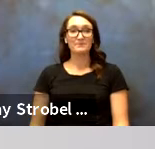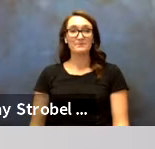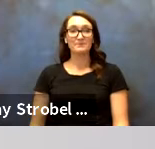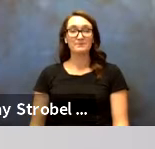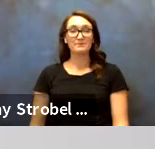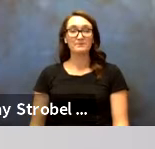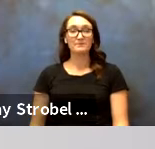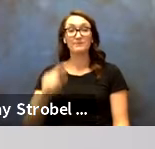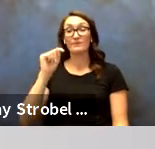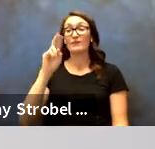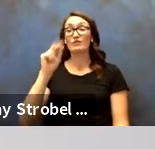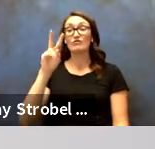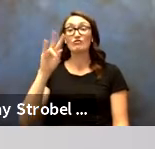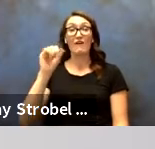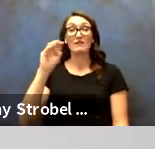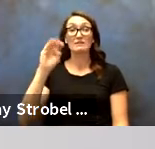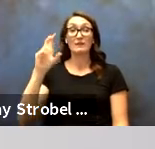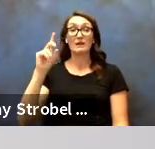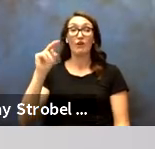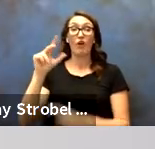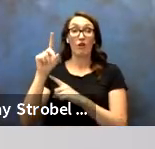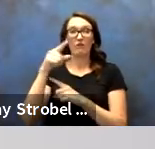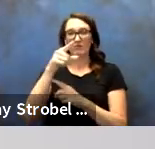Travis McDonald, Mathematics Instructor, five years.